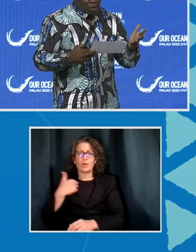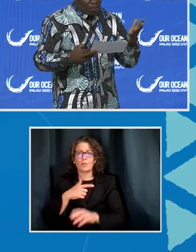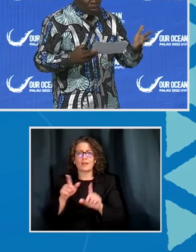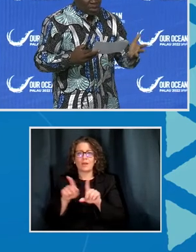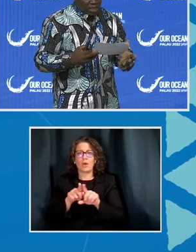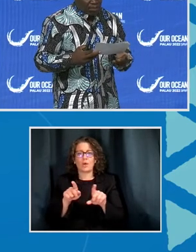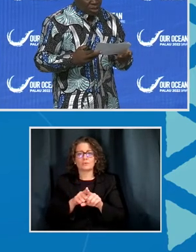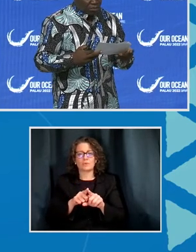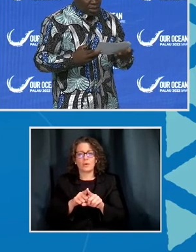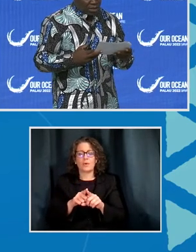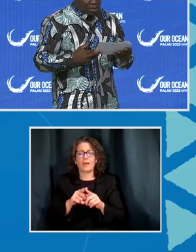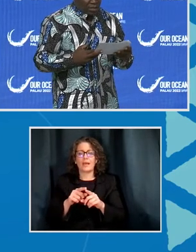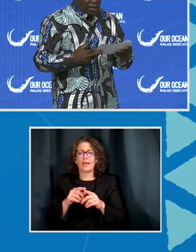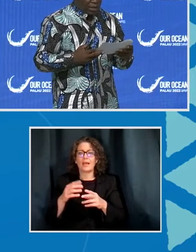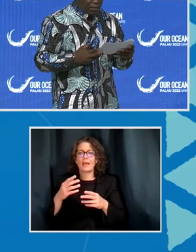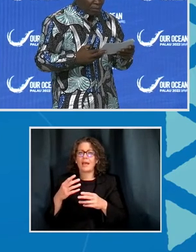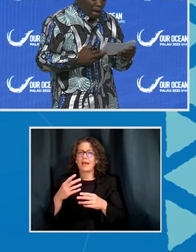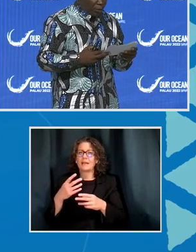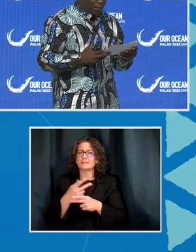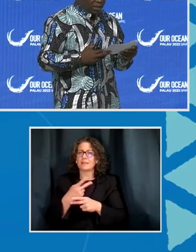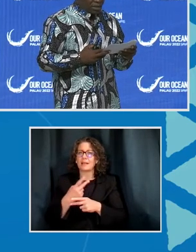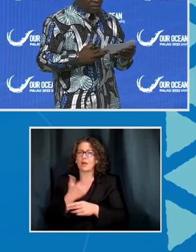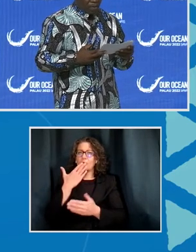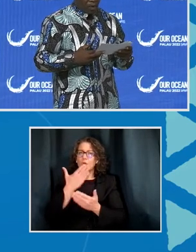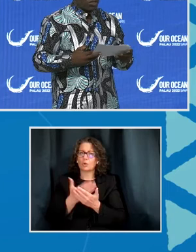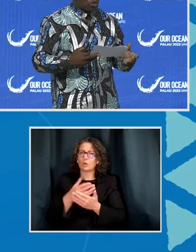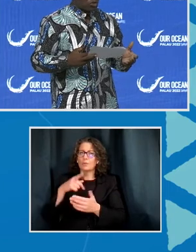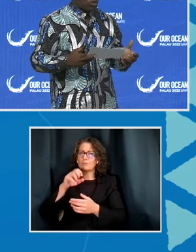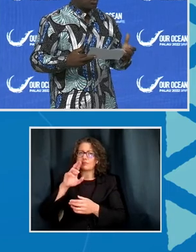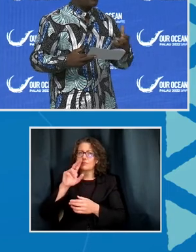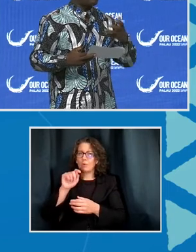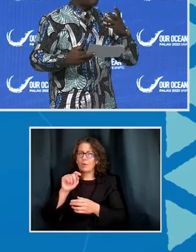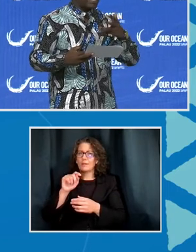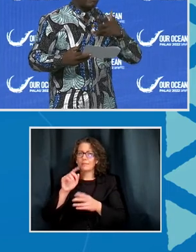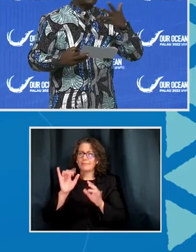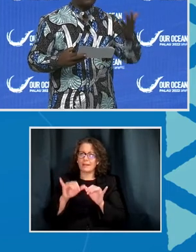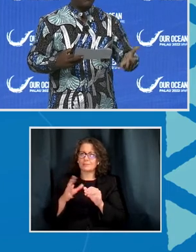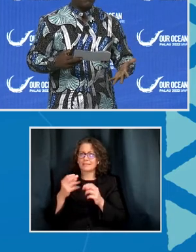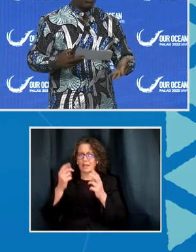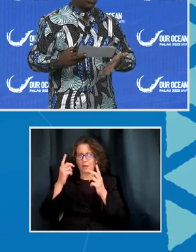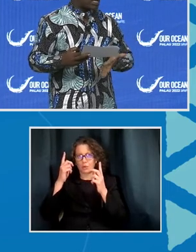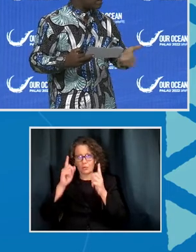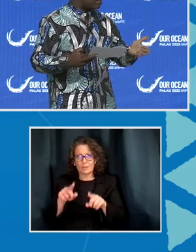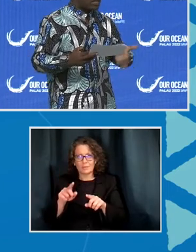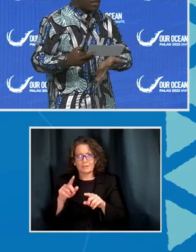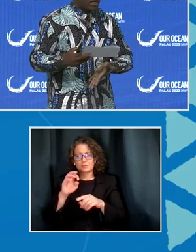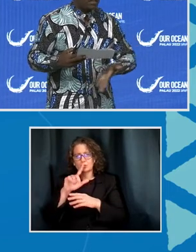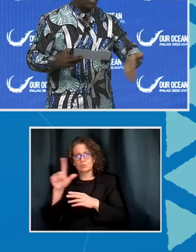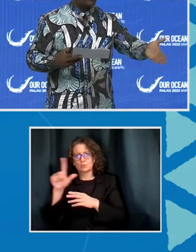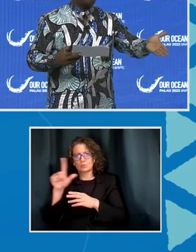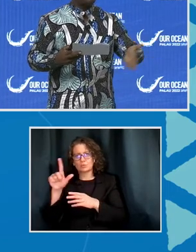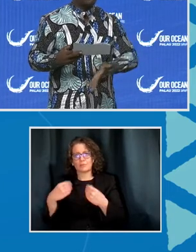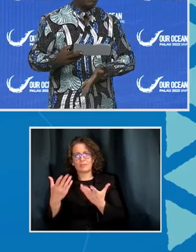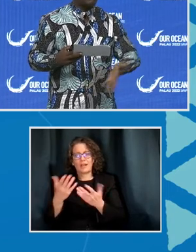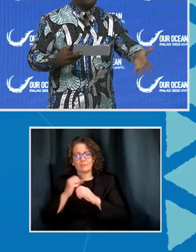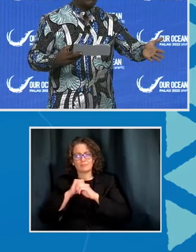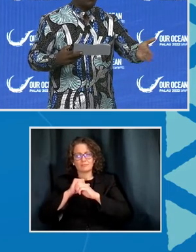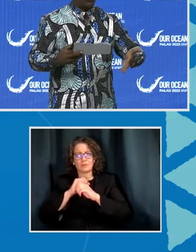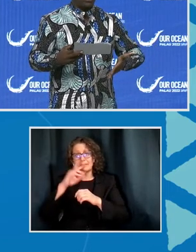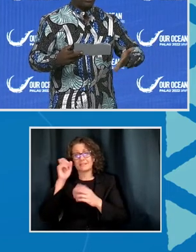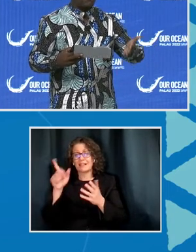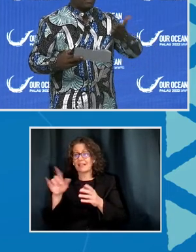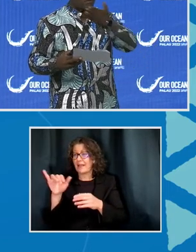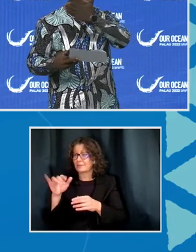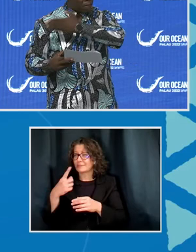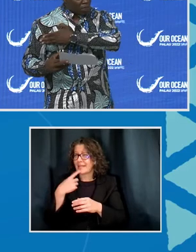very good port set measurements, agreements tool to provide traceability. Because as you said, there is no border at the